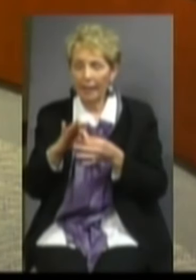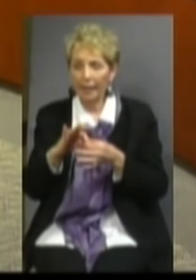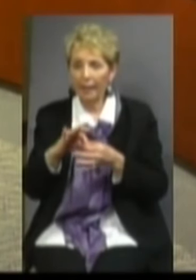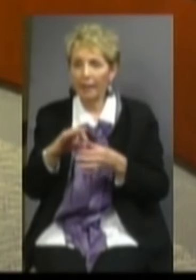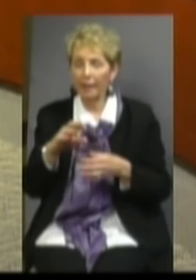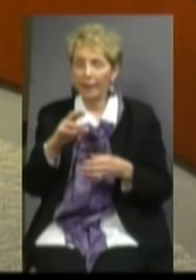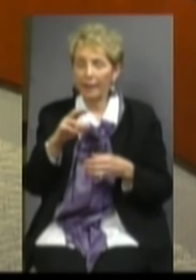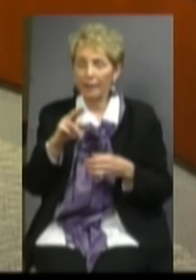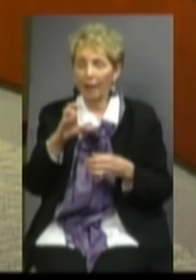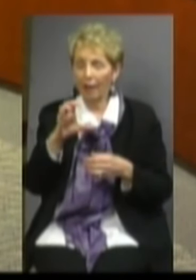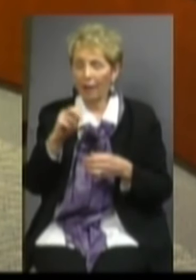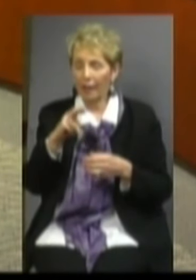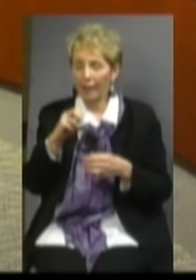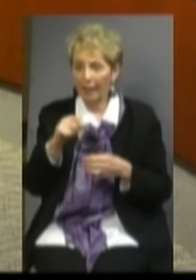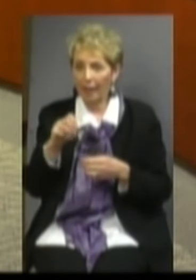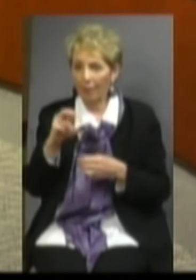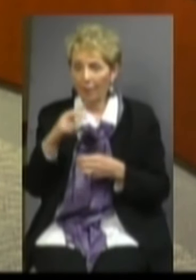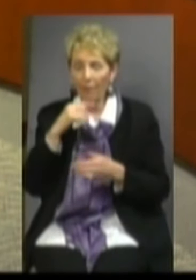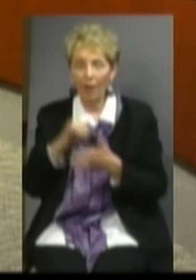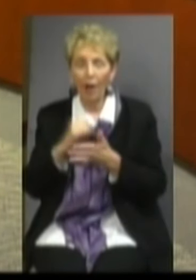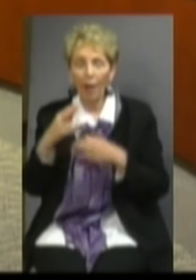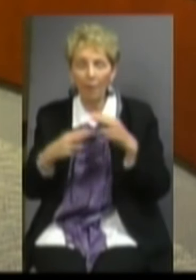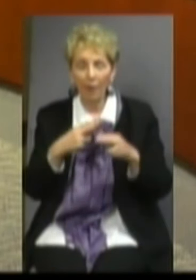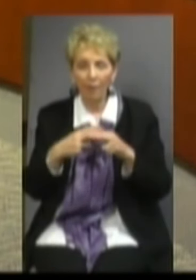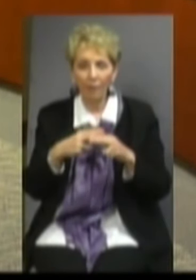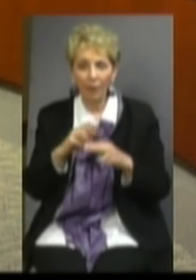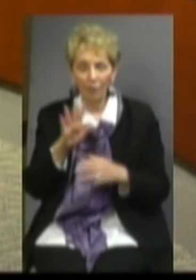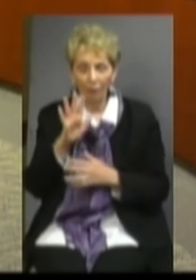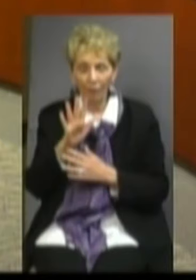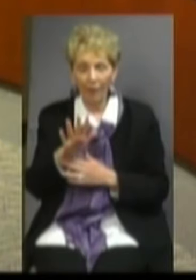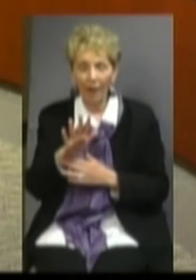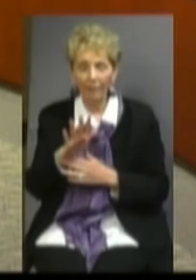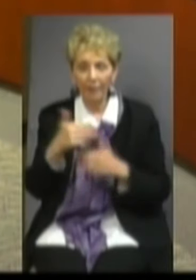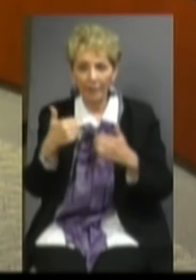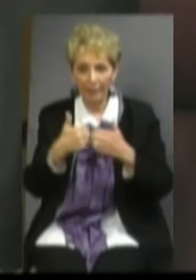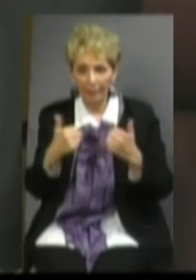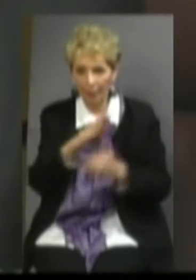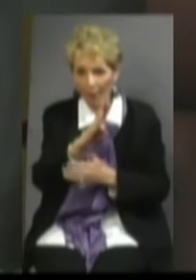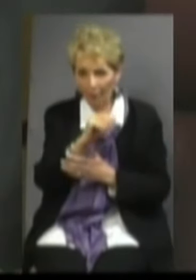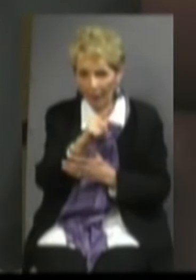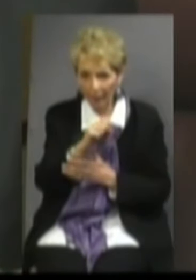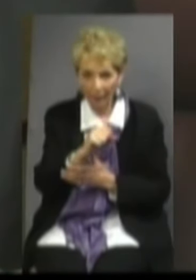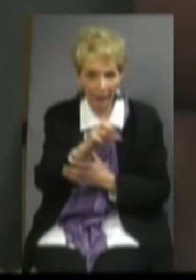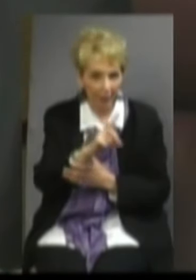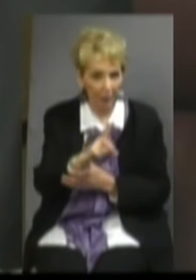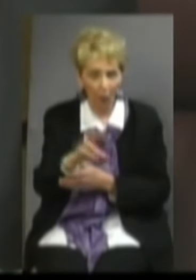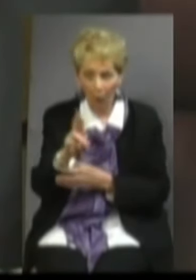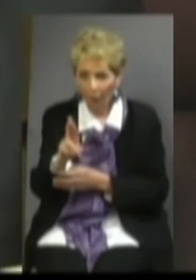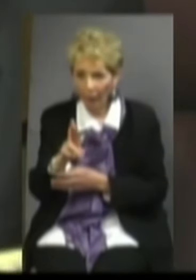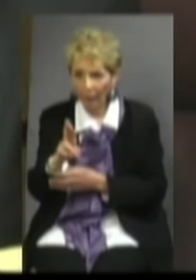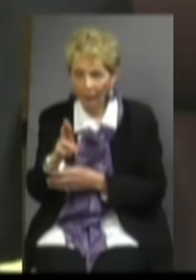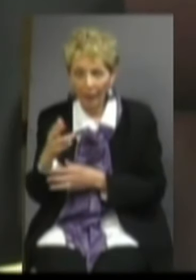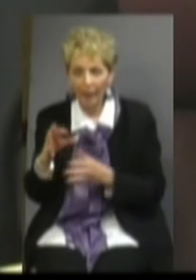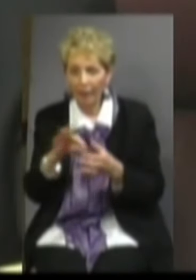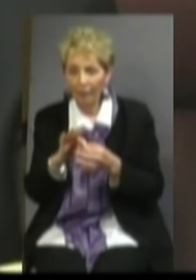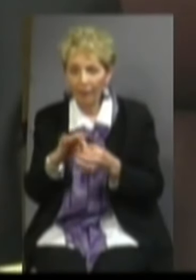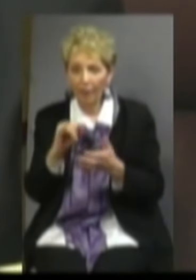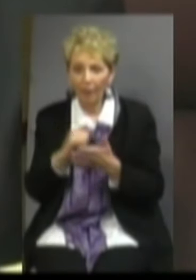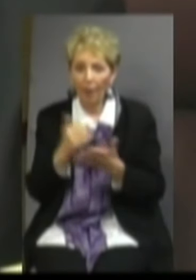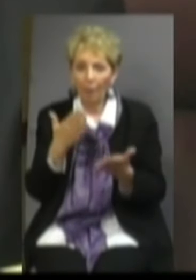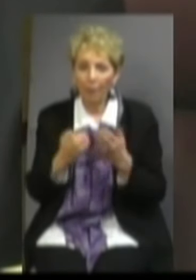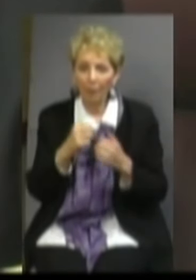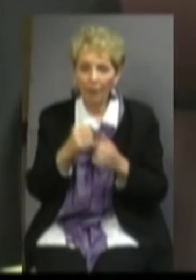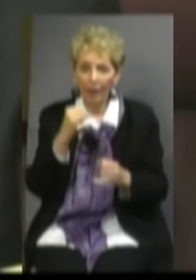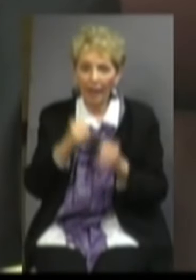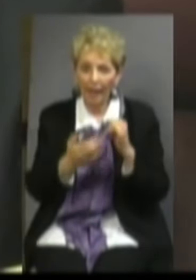Act. The vote will actually be a ballot. There will be five separate ballots, whether you're a Democrat, Republican, affiliated. It'll probably